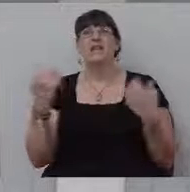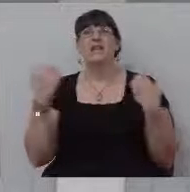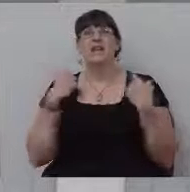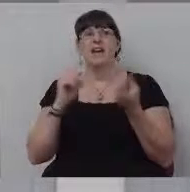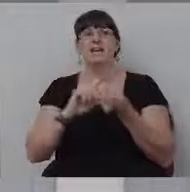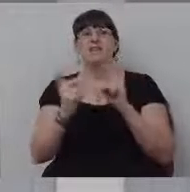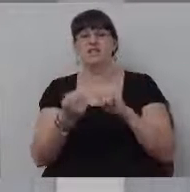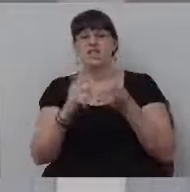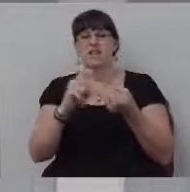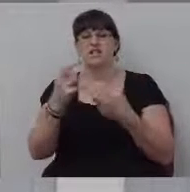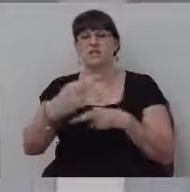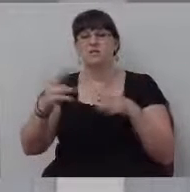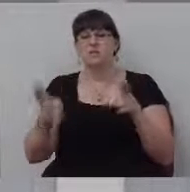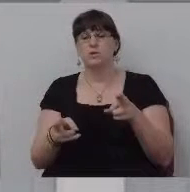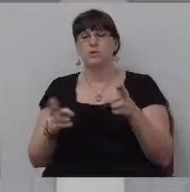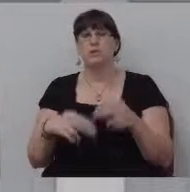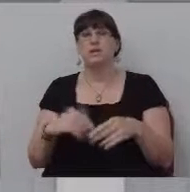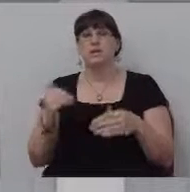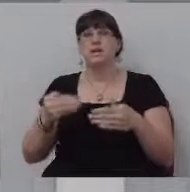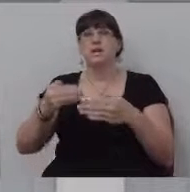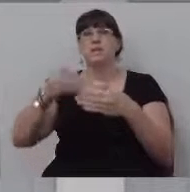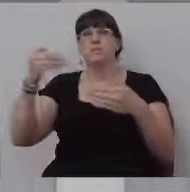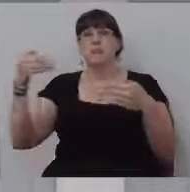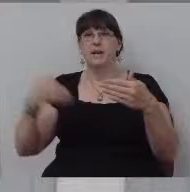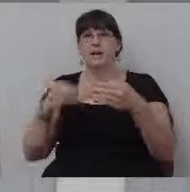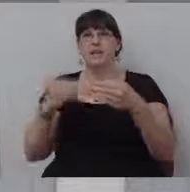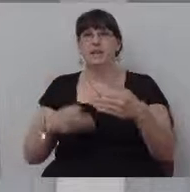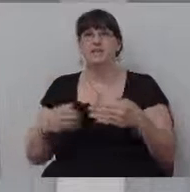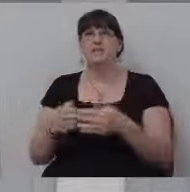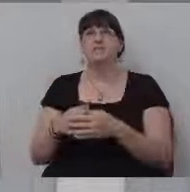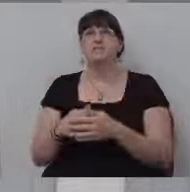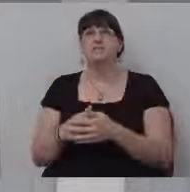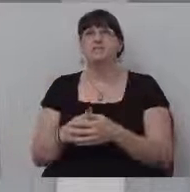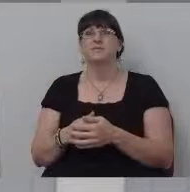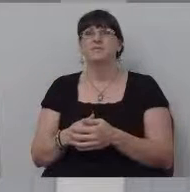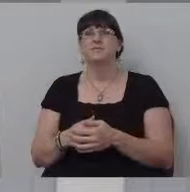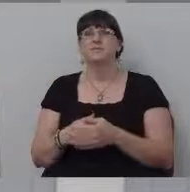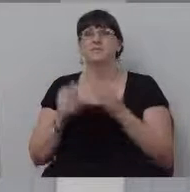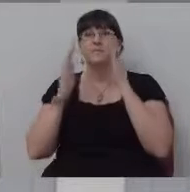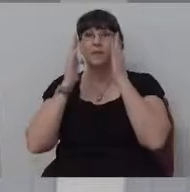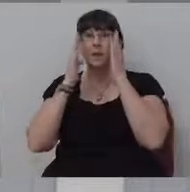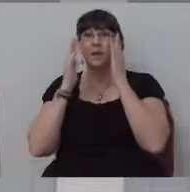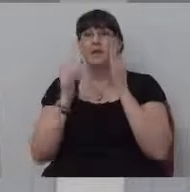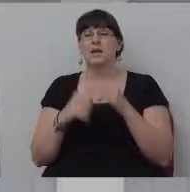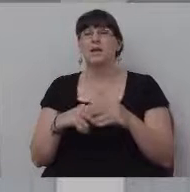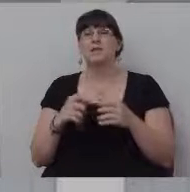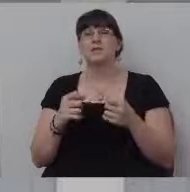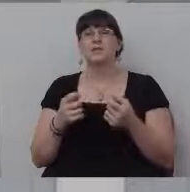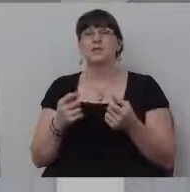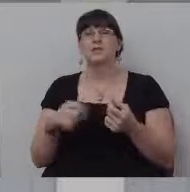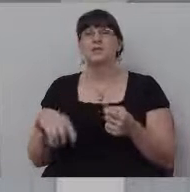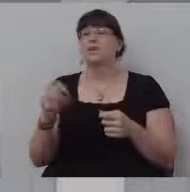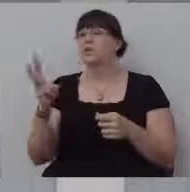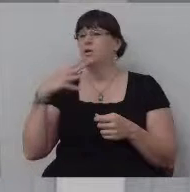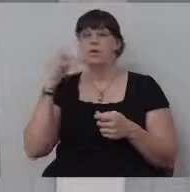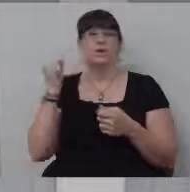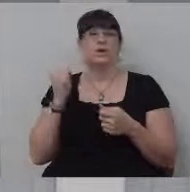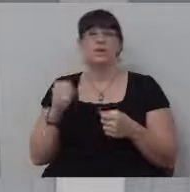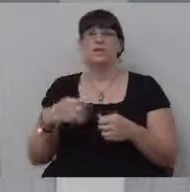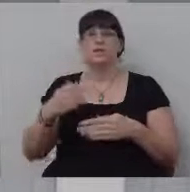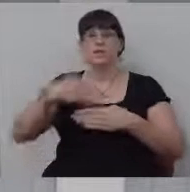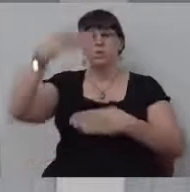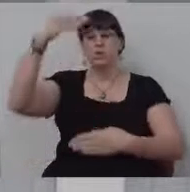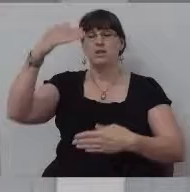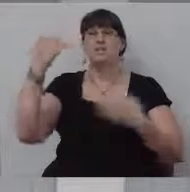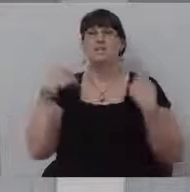behind the baptistry, you know, behind the curtains and all this room back there. And they had contained, compartments, but, uh, how'd they done? There were no wells. They just